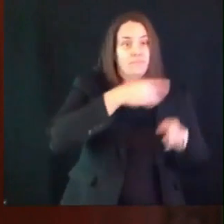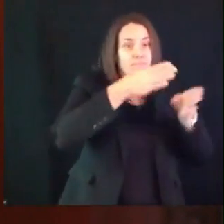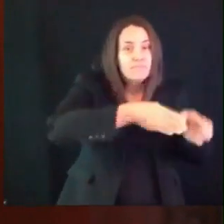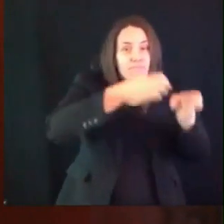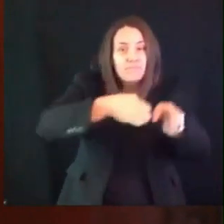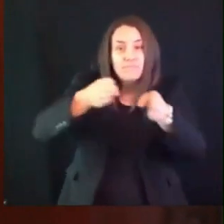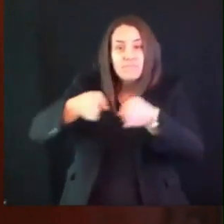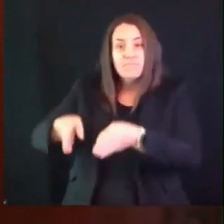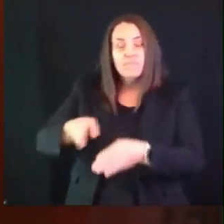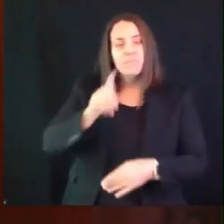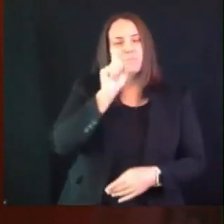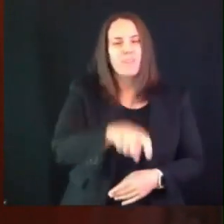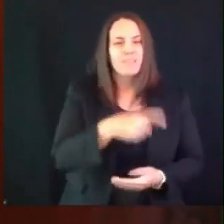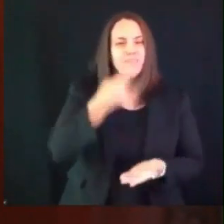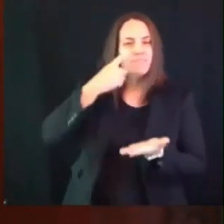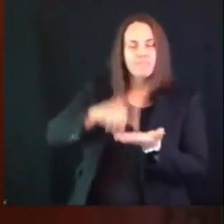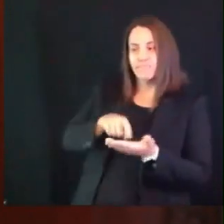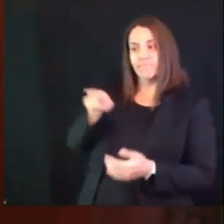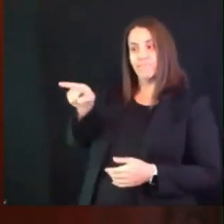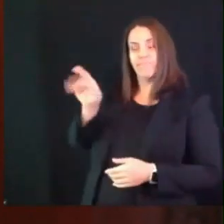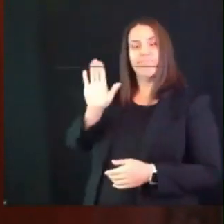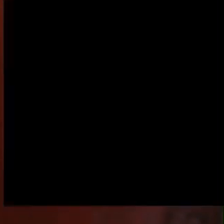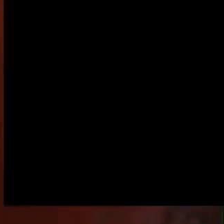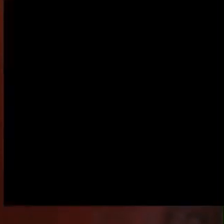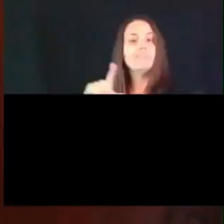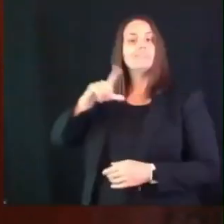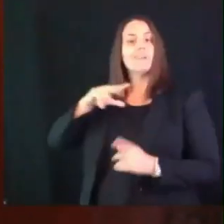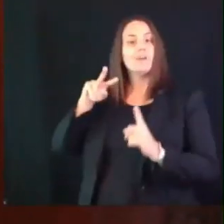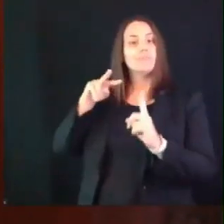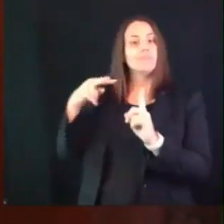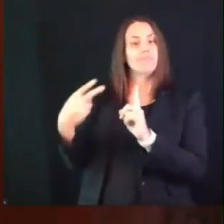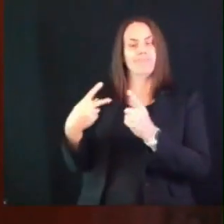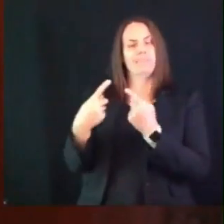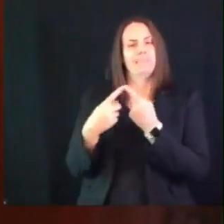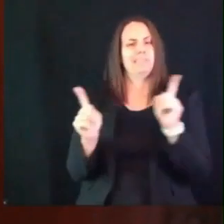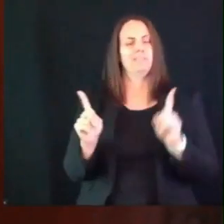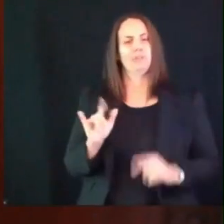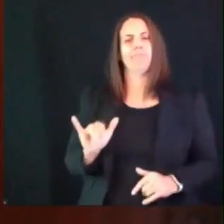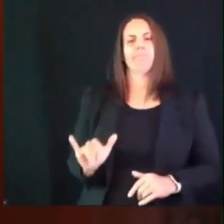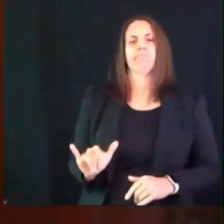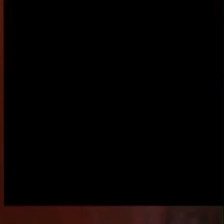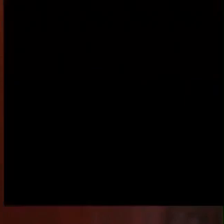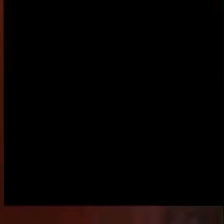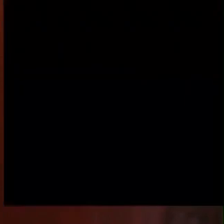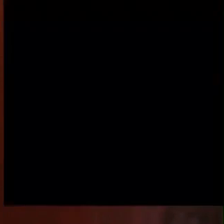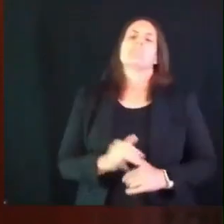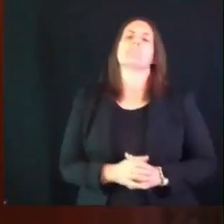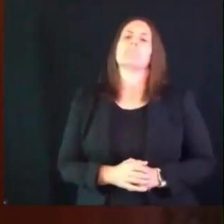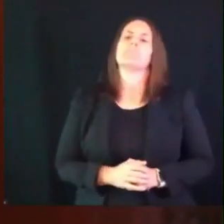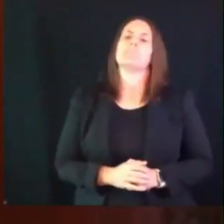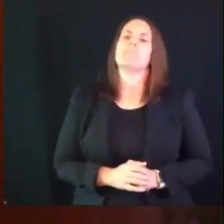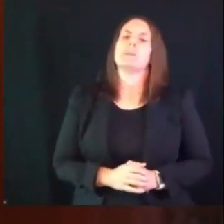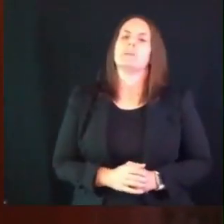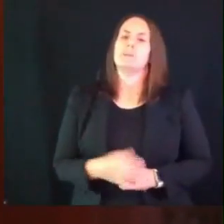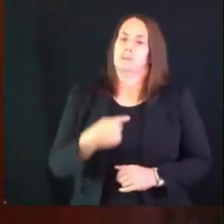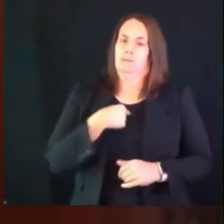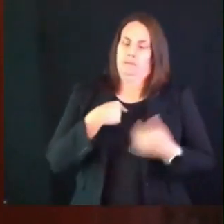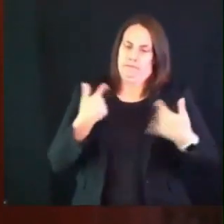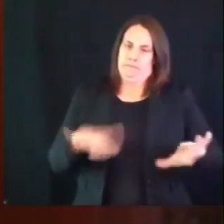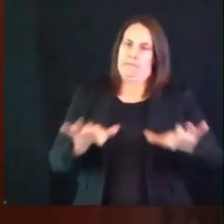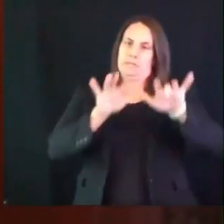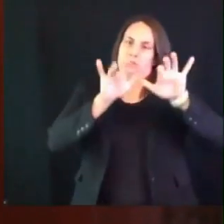a letter asking them just that sharing my concerns about their plan once again inviting republican leaders to meet